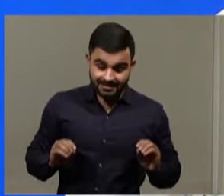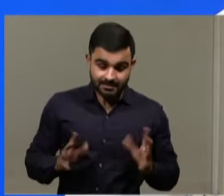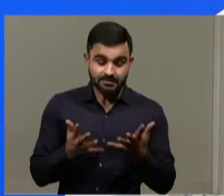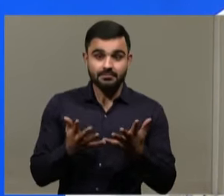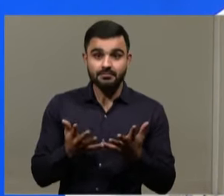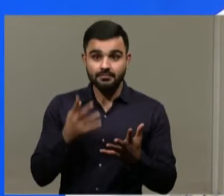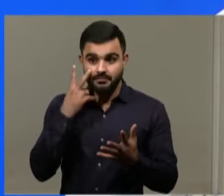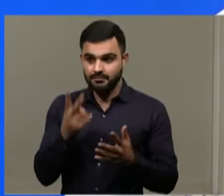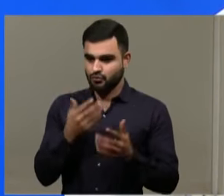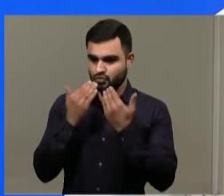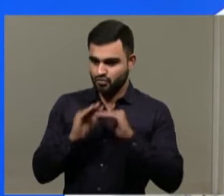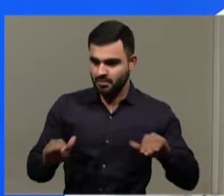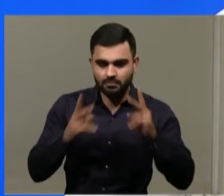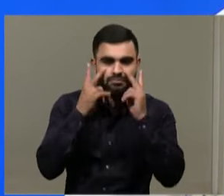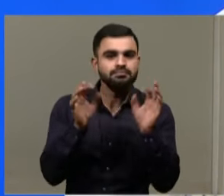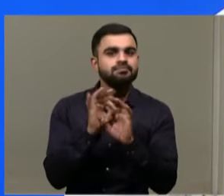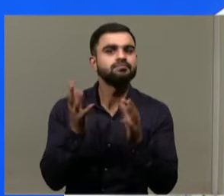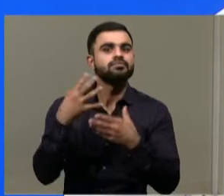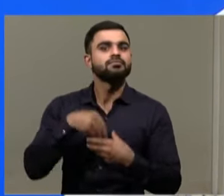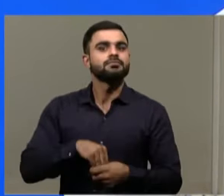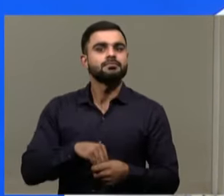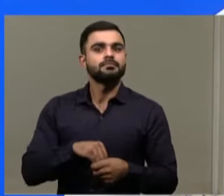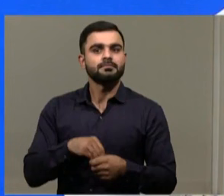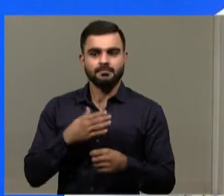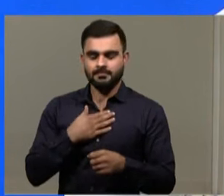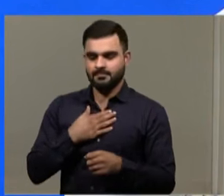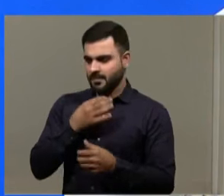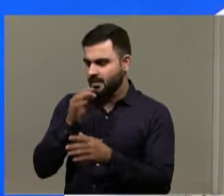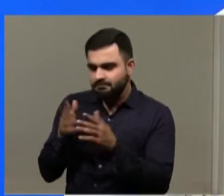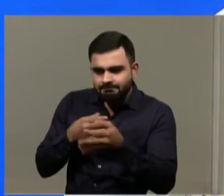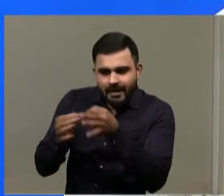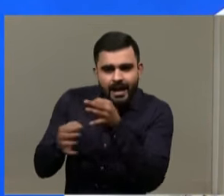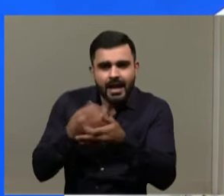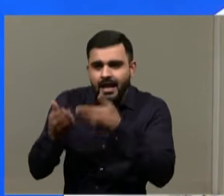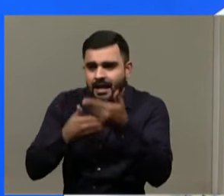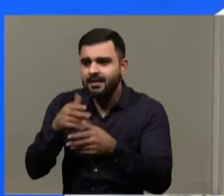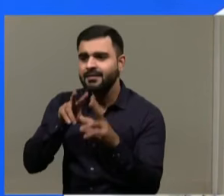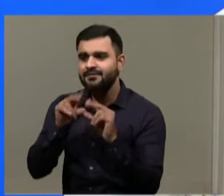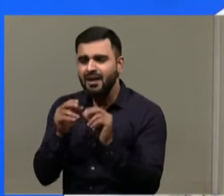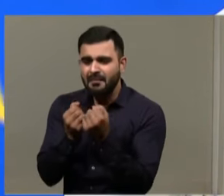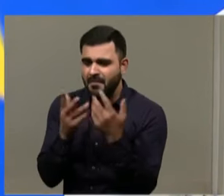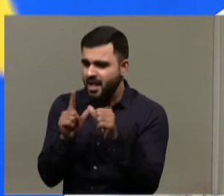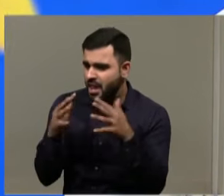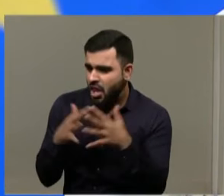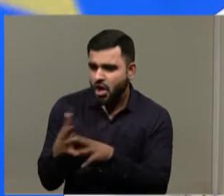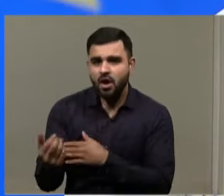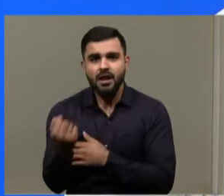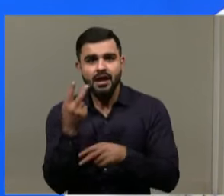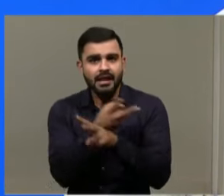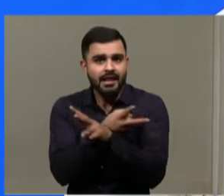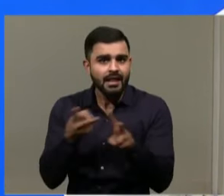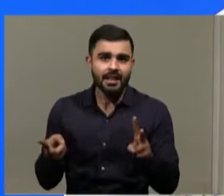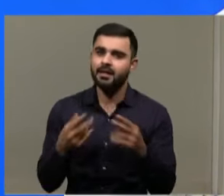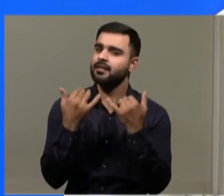they did not take our students, but I convinced them a lot and I spoke about laws and rights. So,